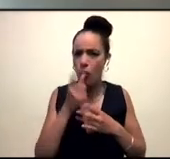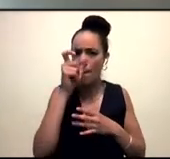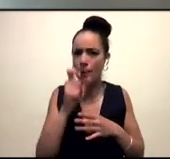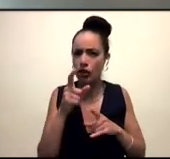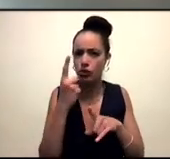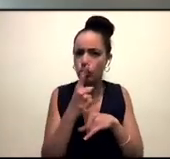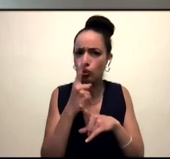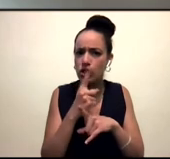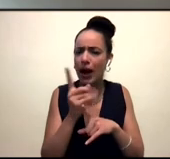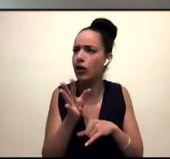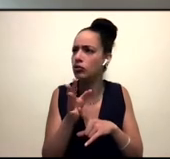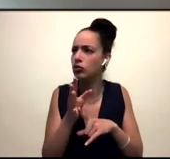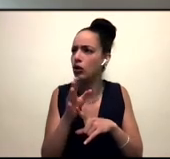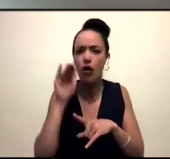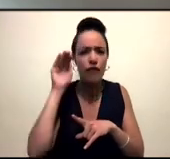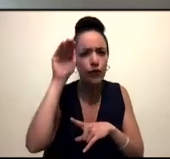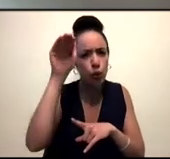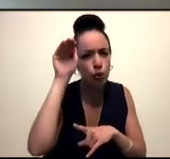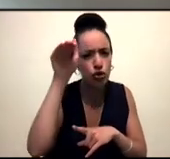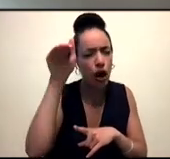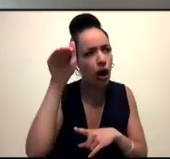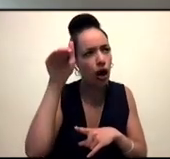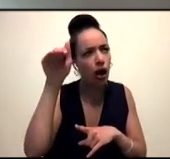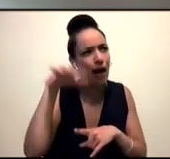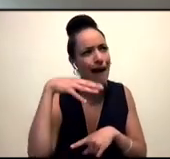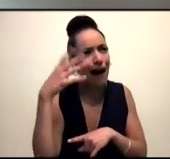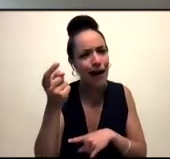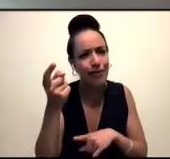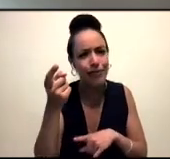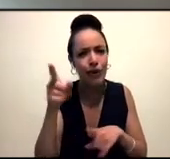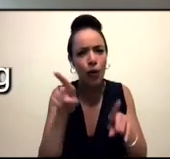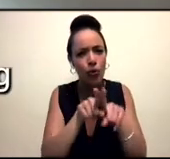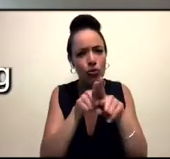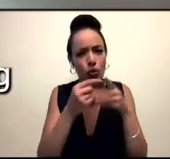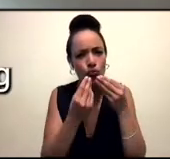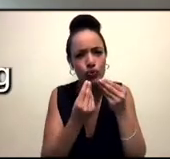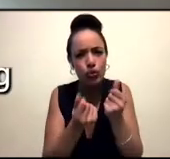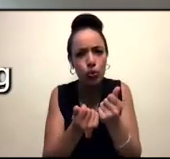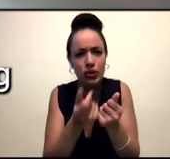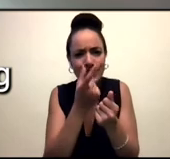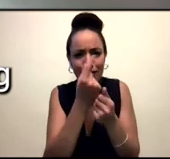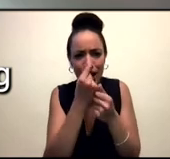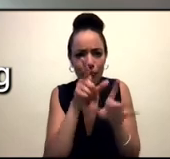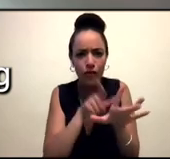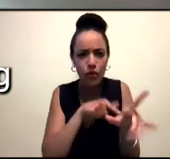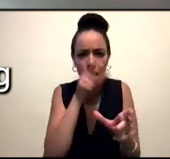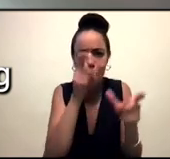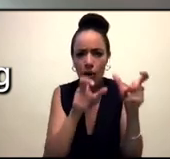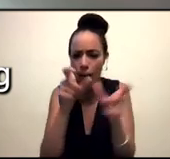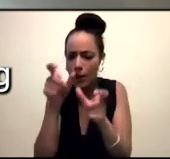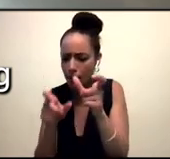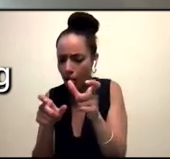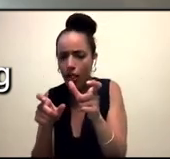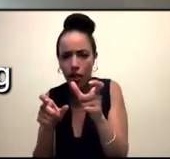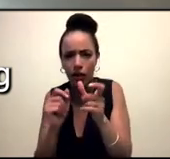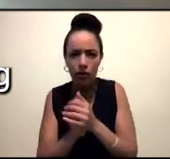this discussion, and I think that having, you know, resources available to young people and being able to, you know,